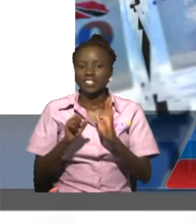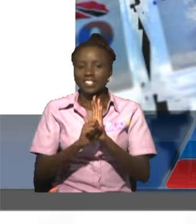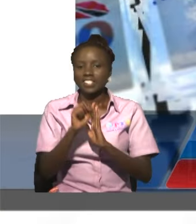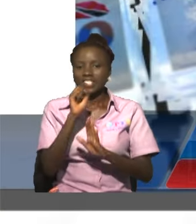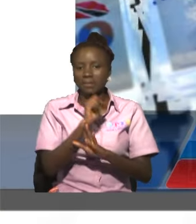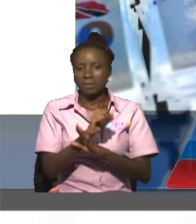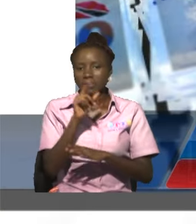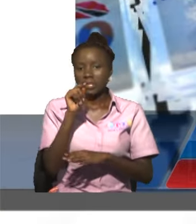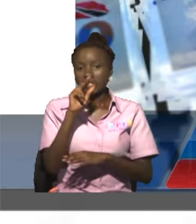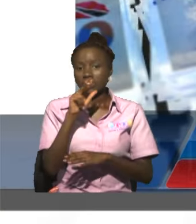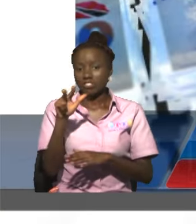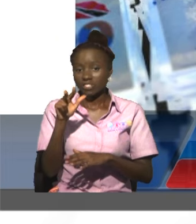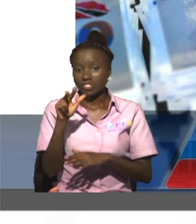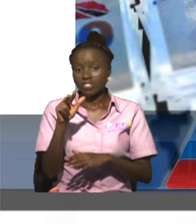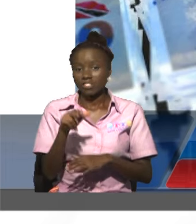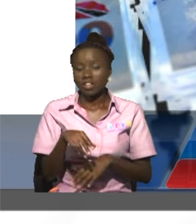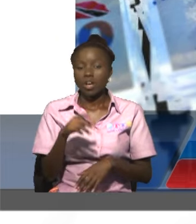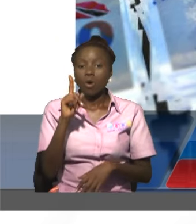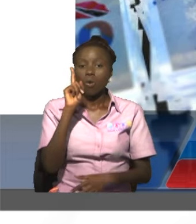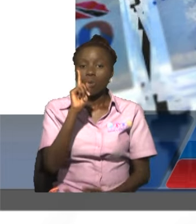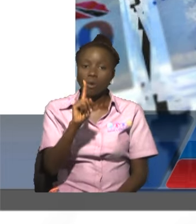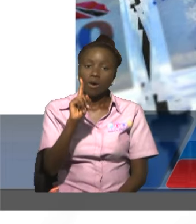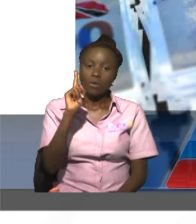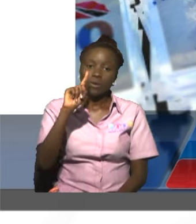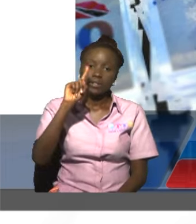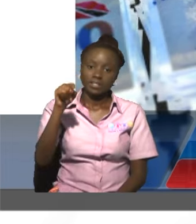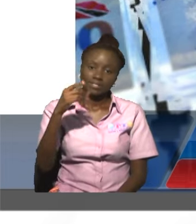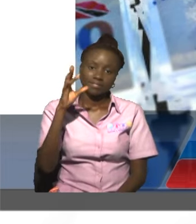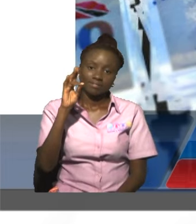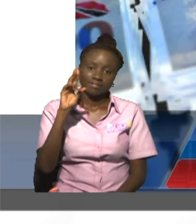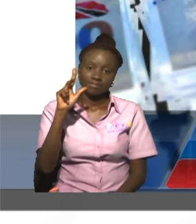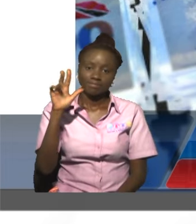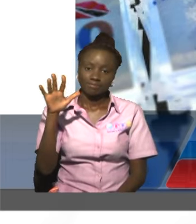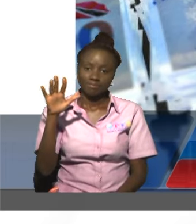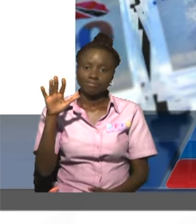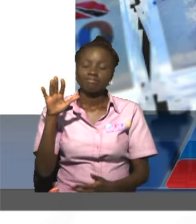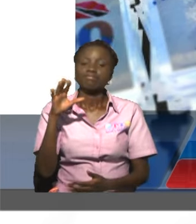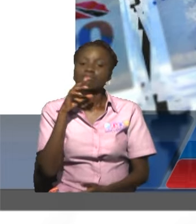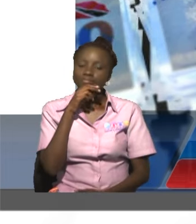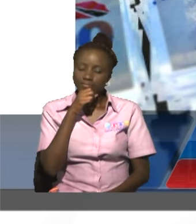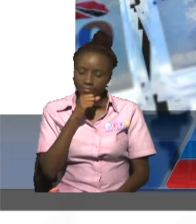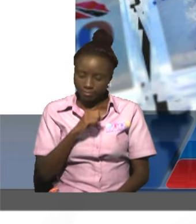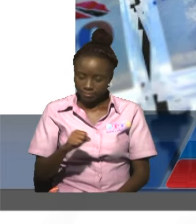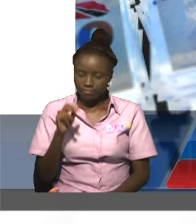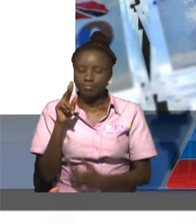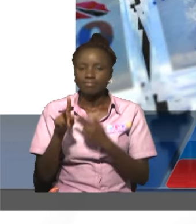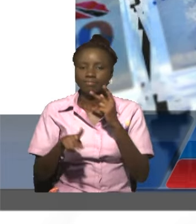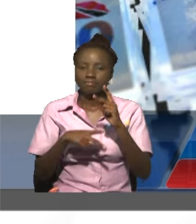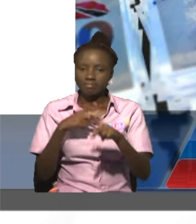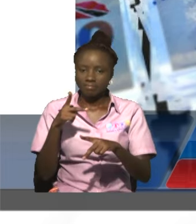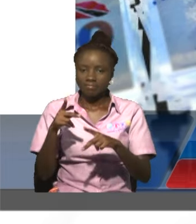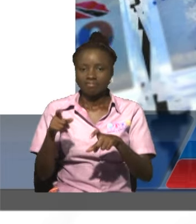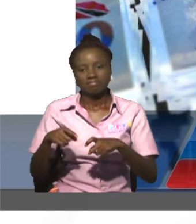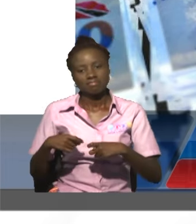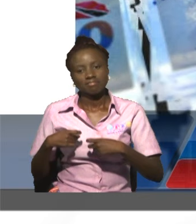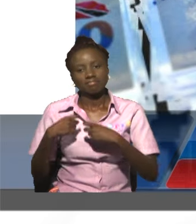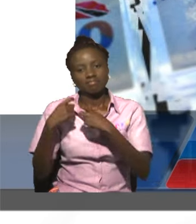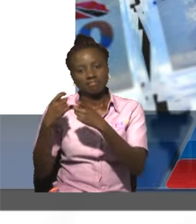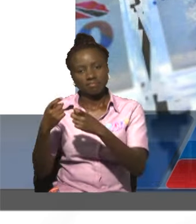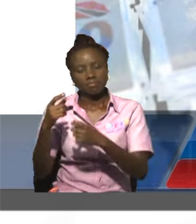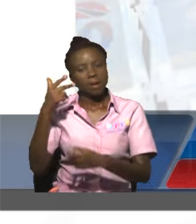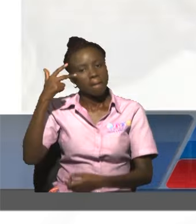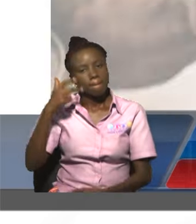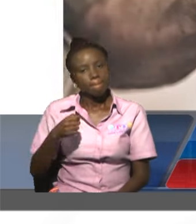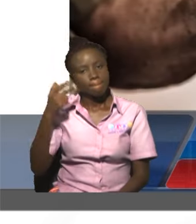2023, there were 111,735 senior citizens in receipt of the senior citizens' pension,